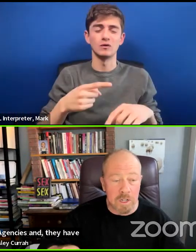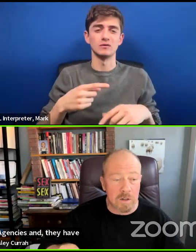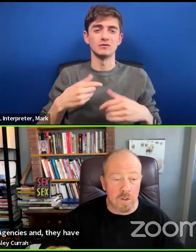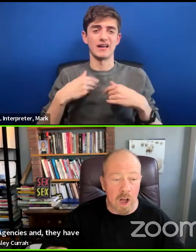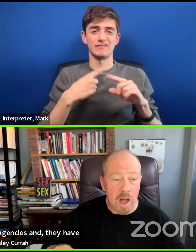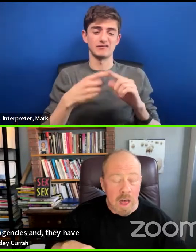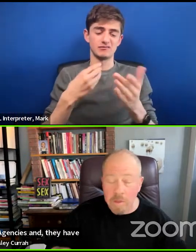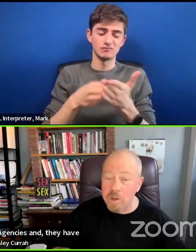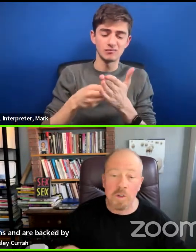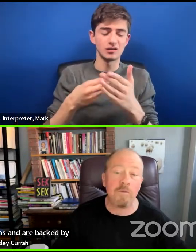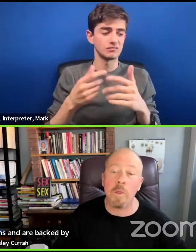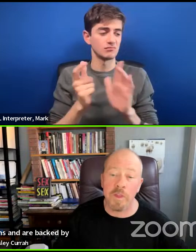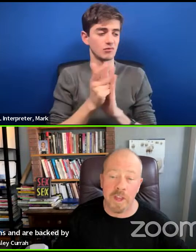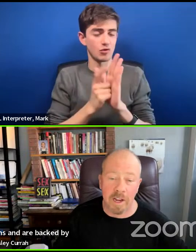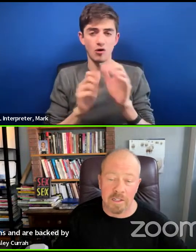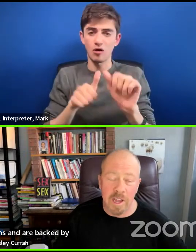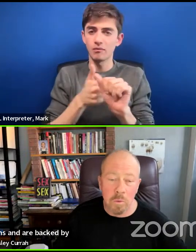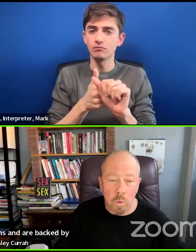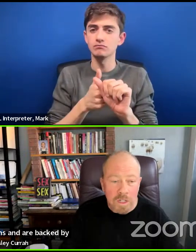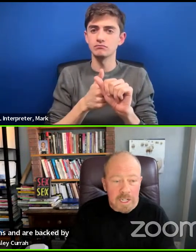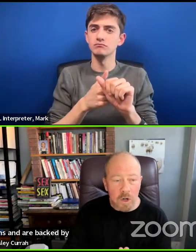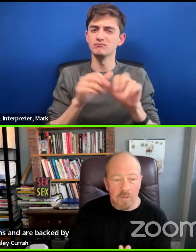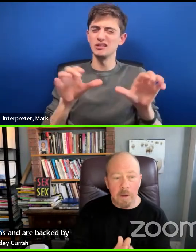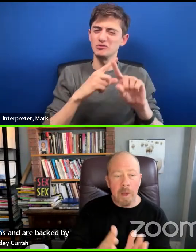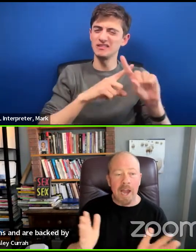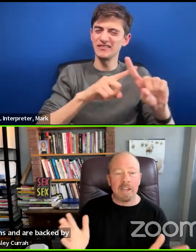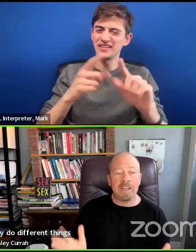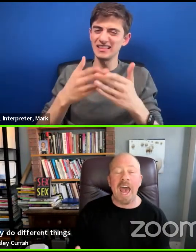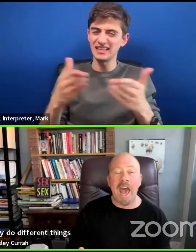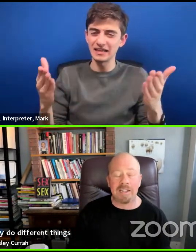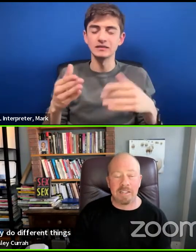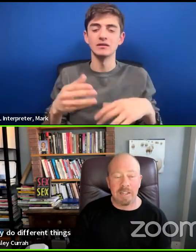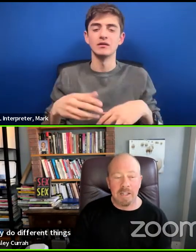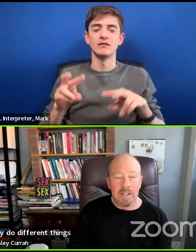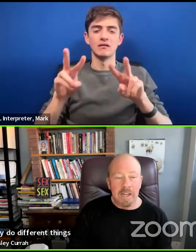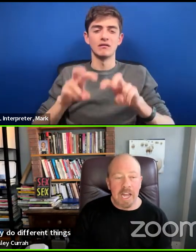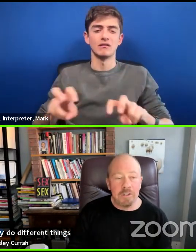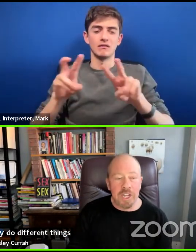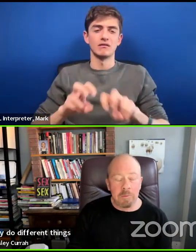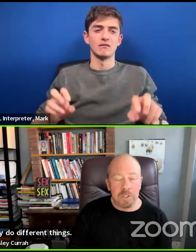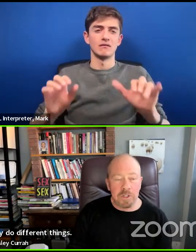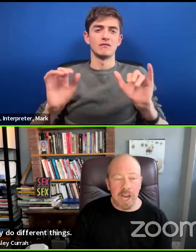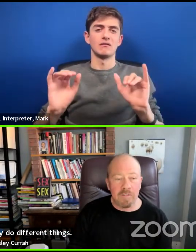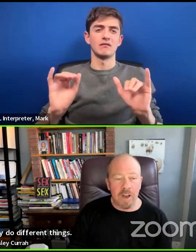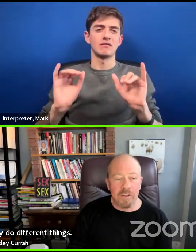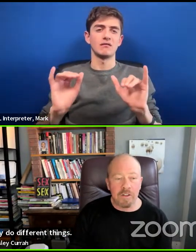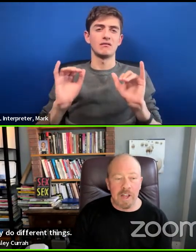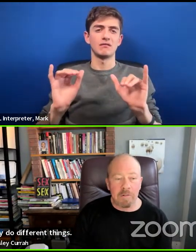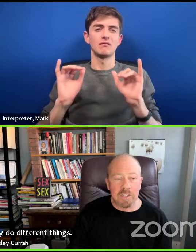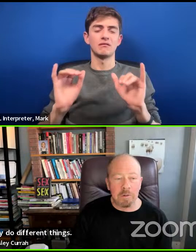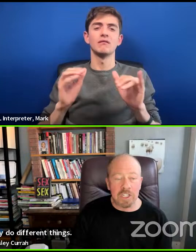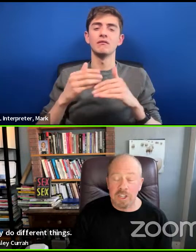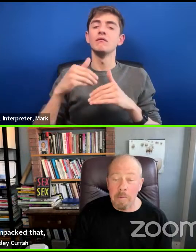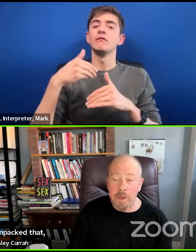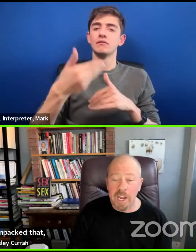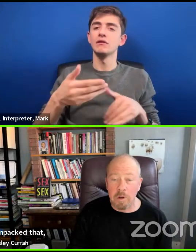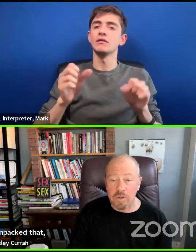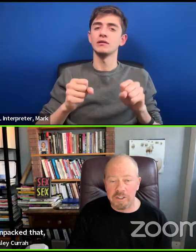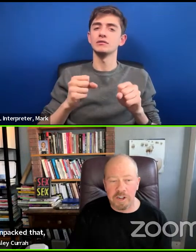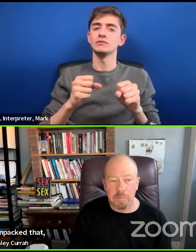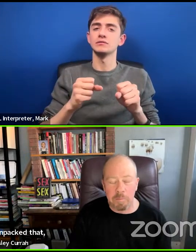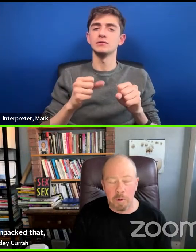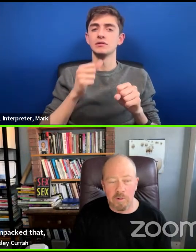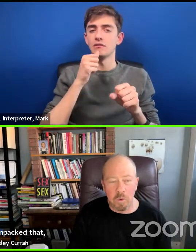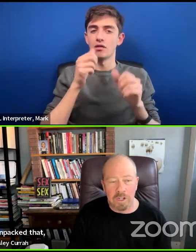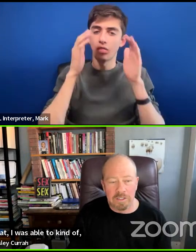particular forces of law that do different things. And once I sort of unpacked that, I was able to kind of, I was able to stop thinking